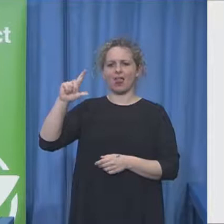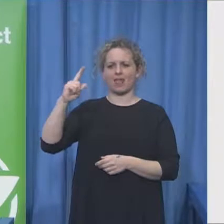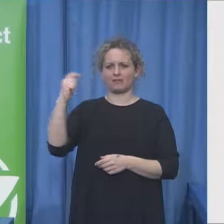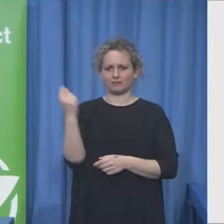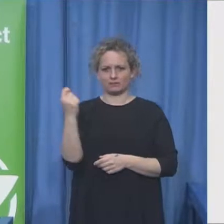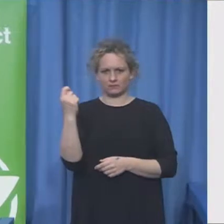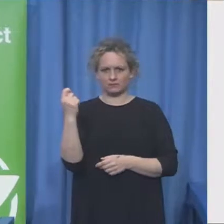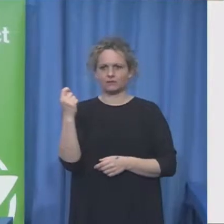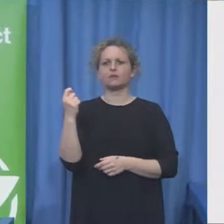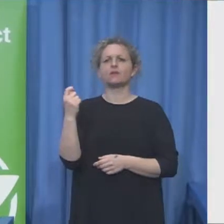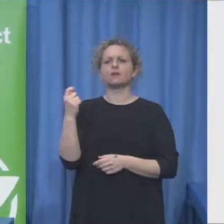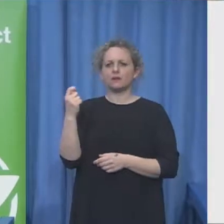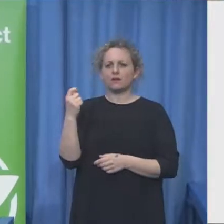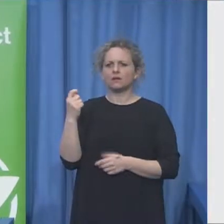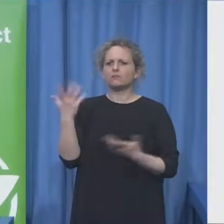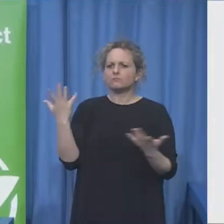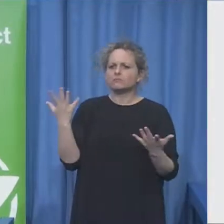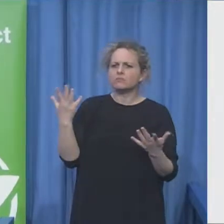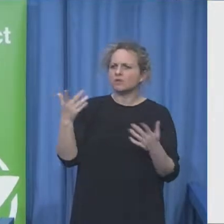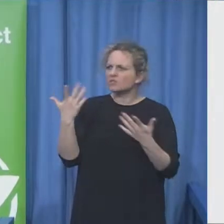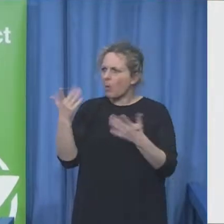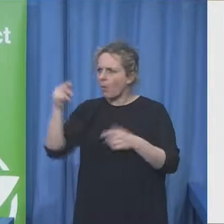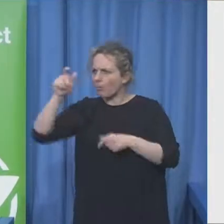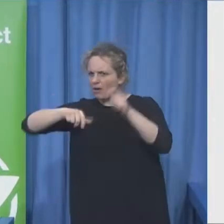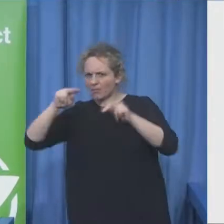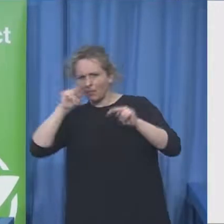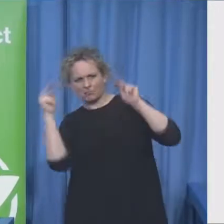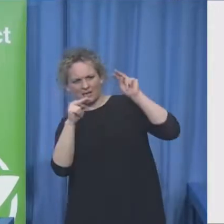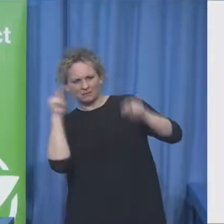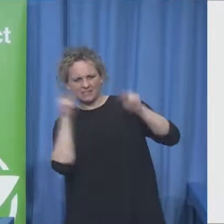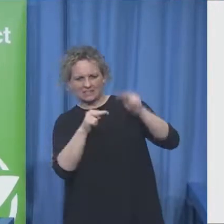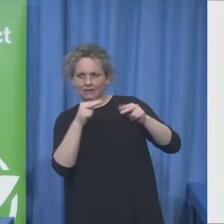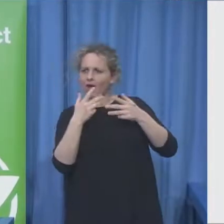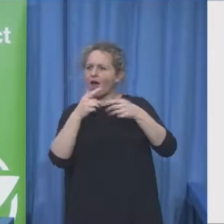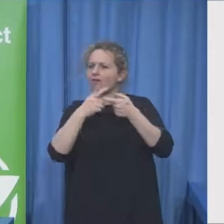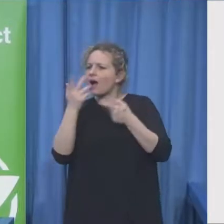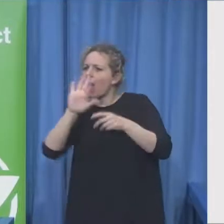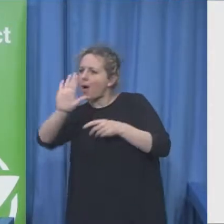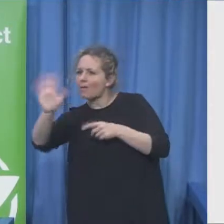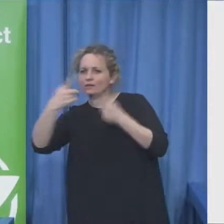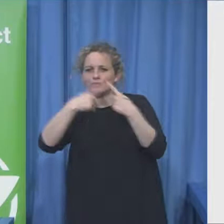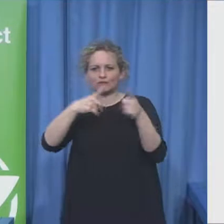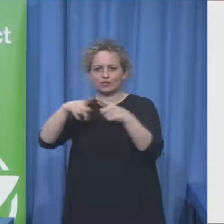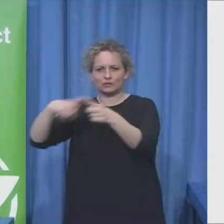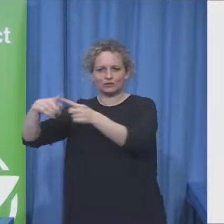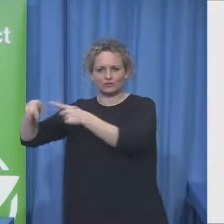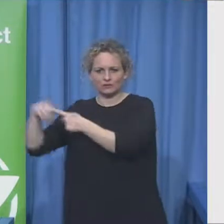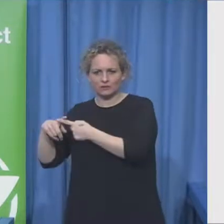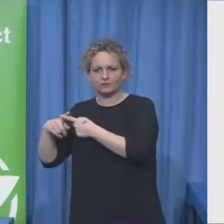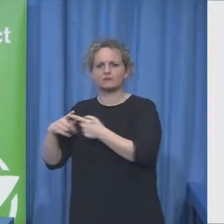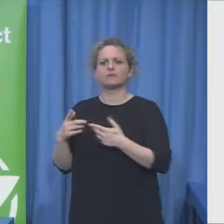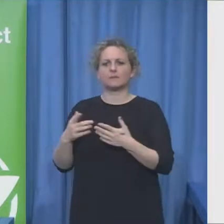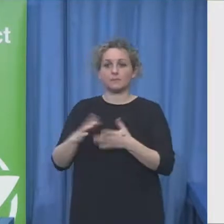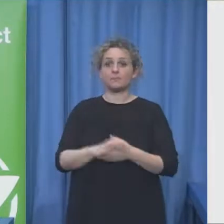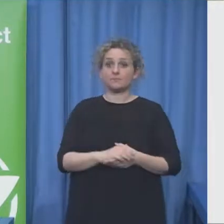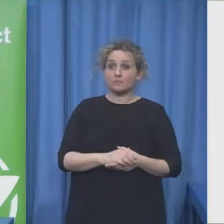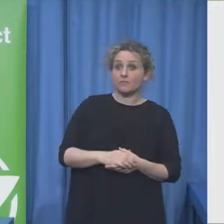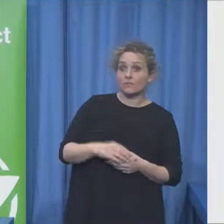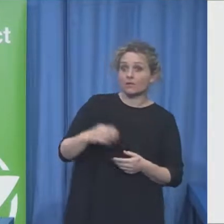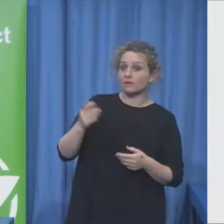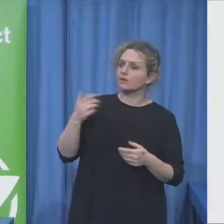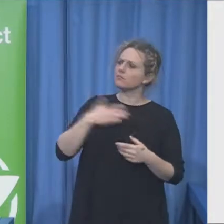Miranda and you've taken a view of the kind of assumptions that surround autism and the power they have Hello